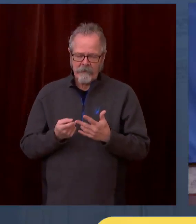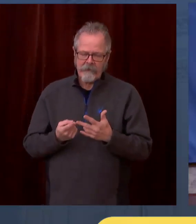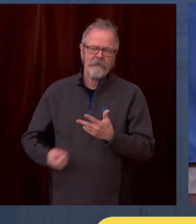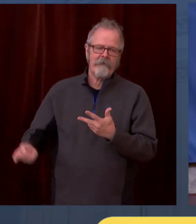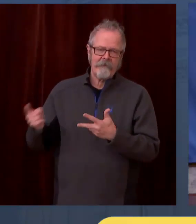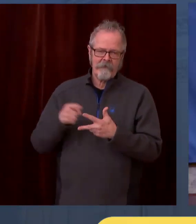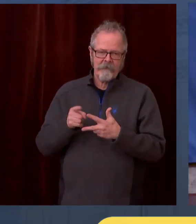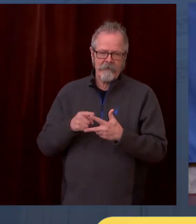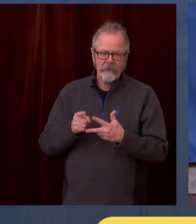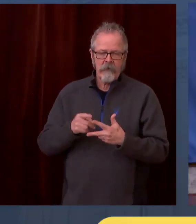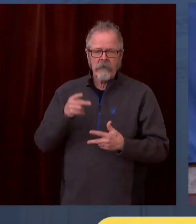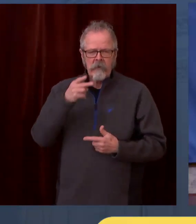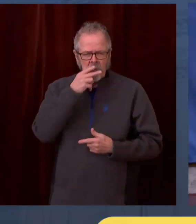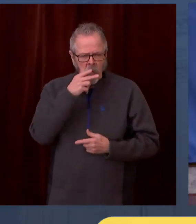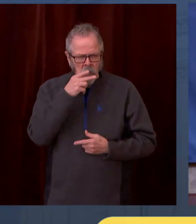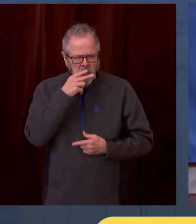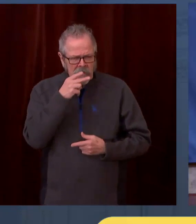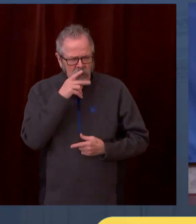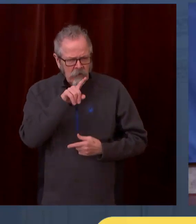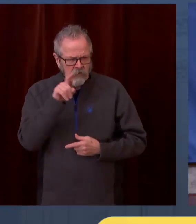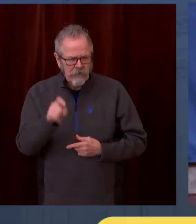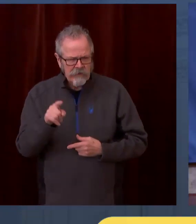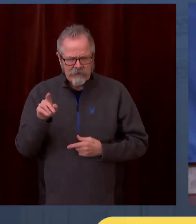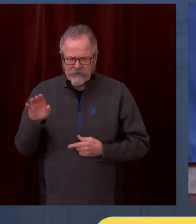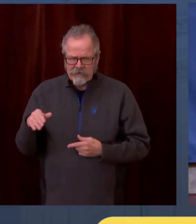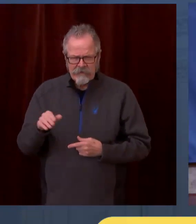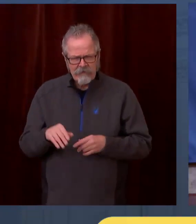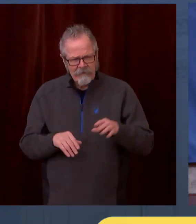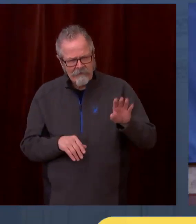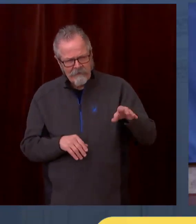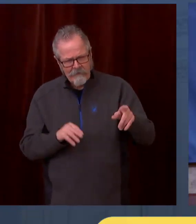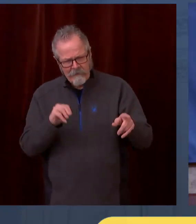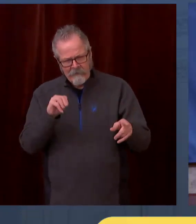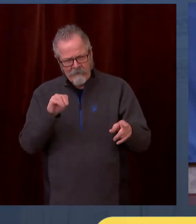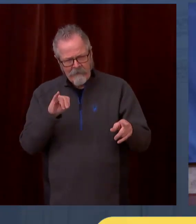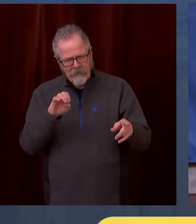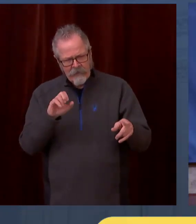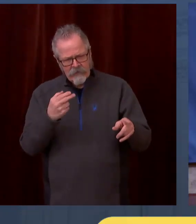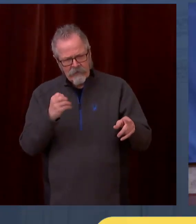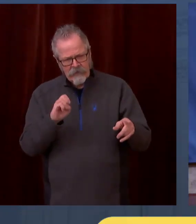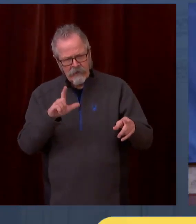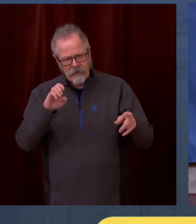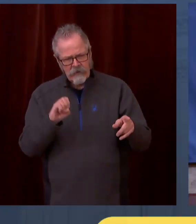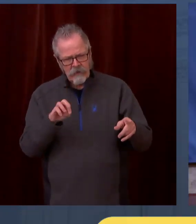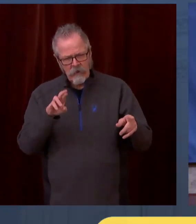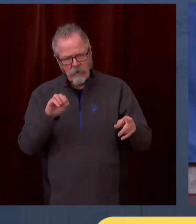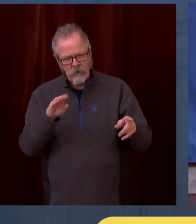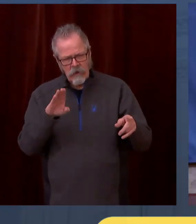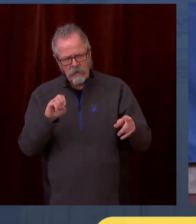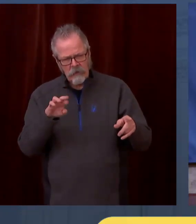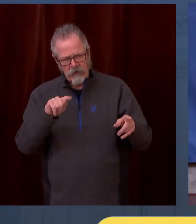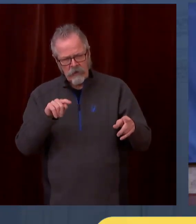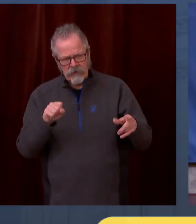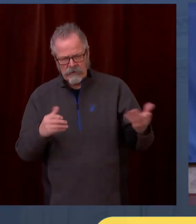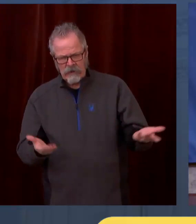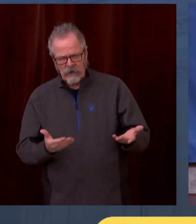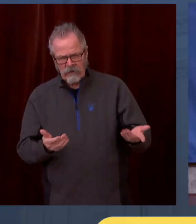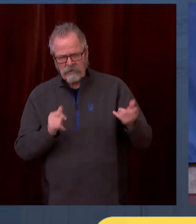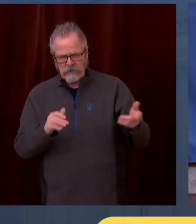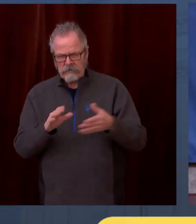Michelle, could you answer that question, Michelle? I don't think that we're doing anything to change the definition of smoking